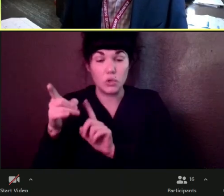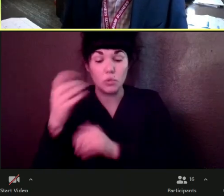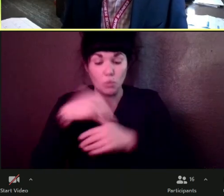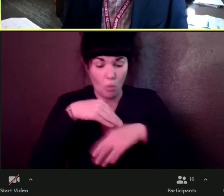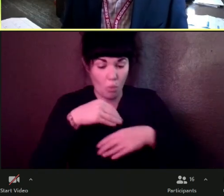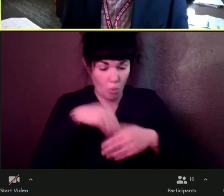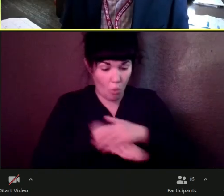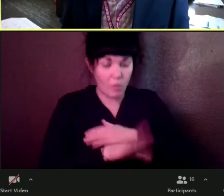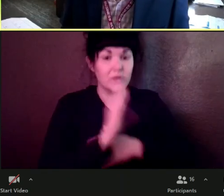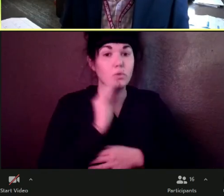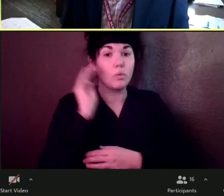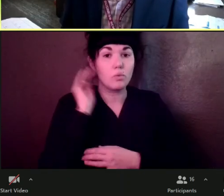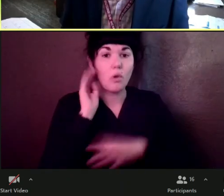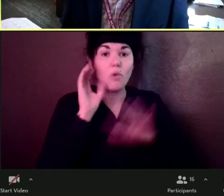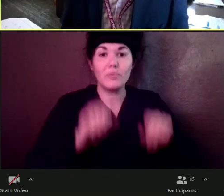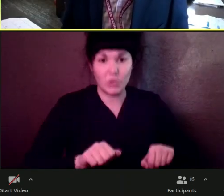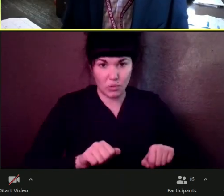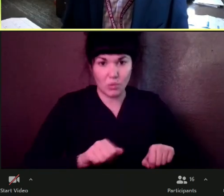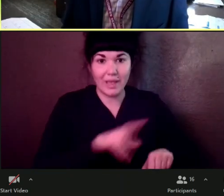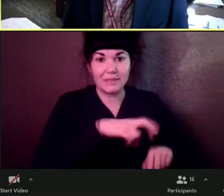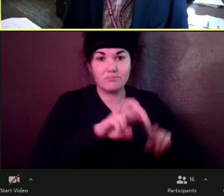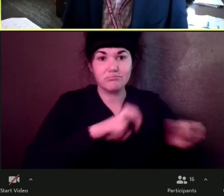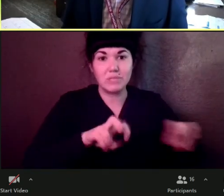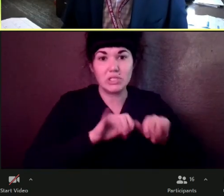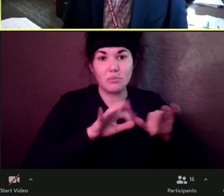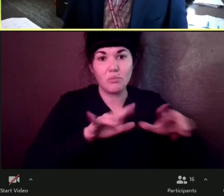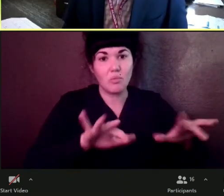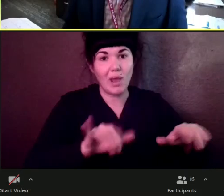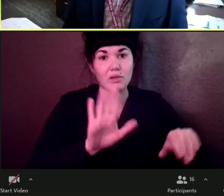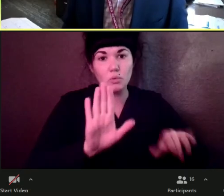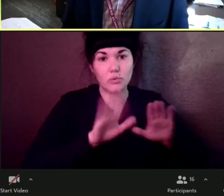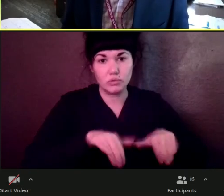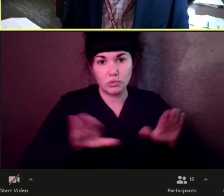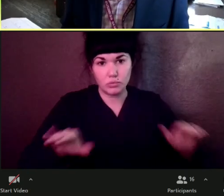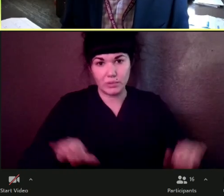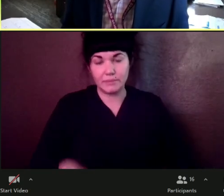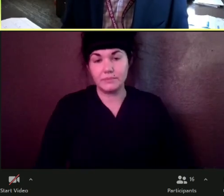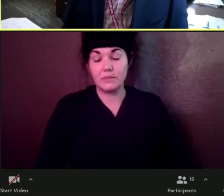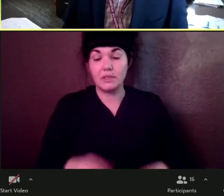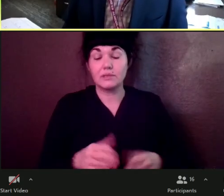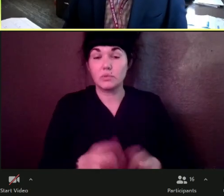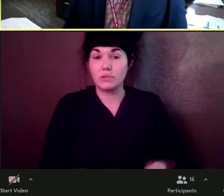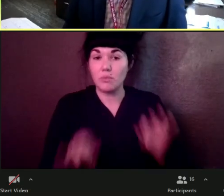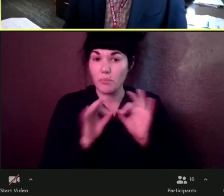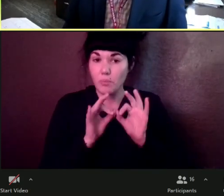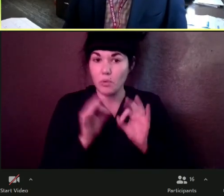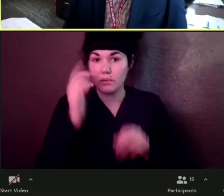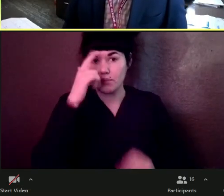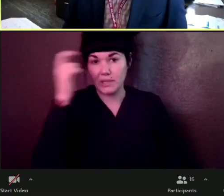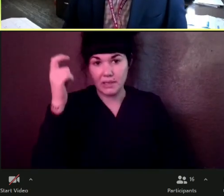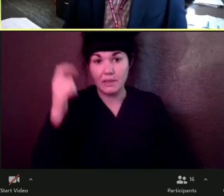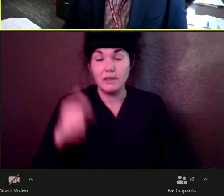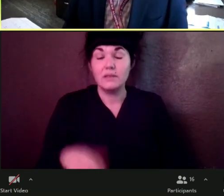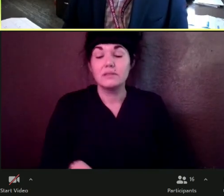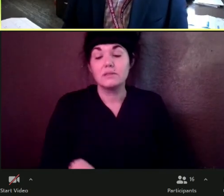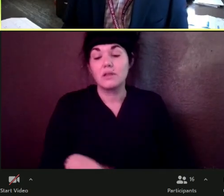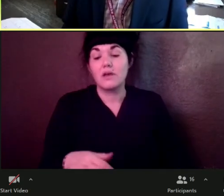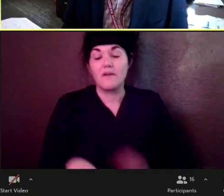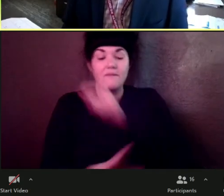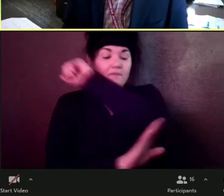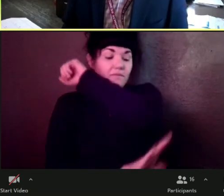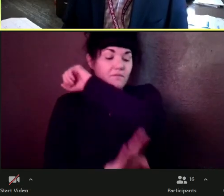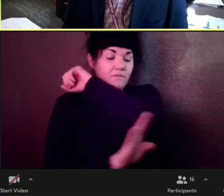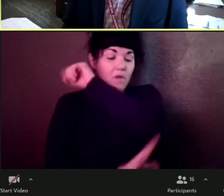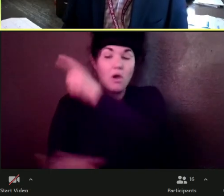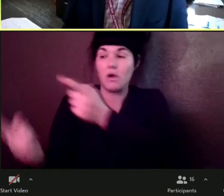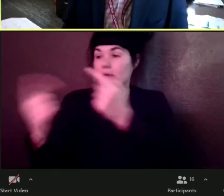saying, and especially as we're getting closer to the fall, when influenza is going to be a challenge again, and who knows, there may